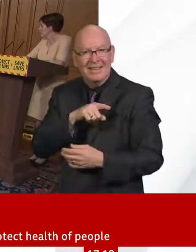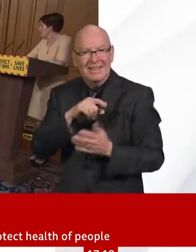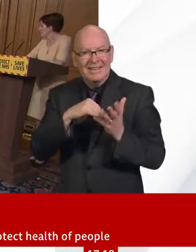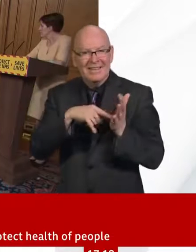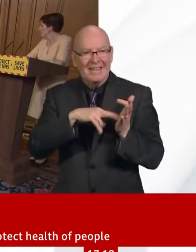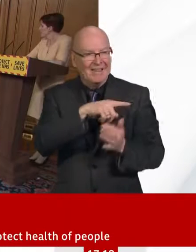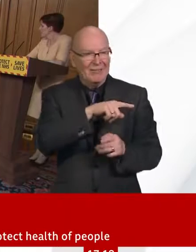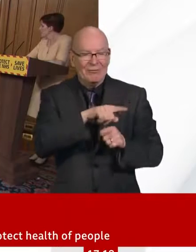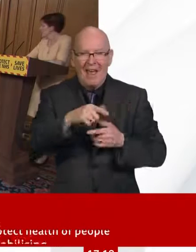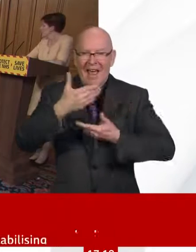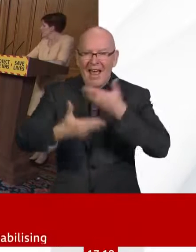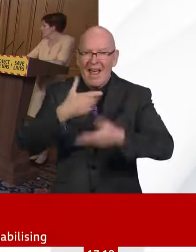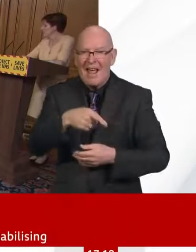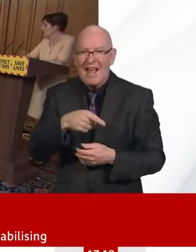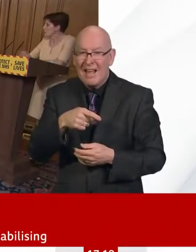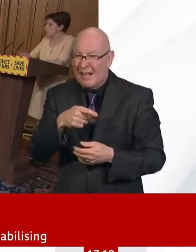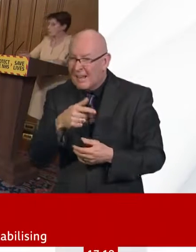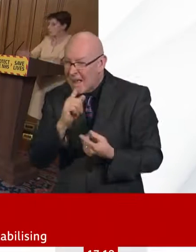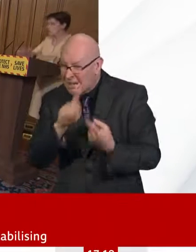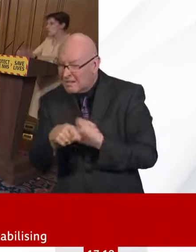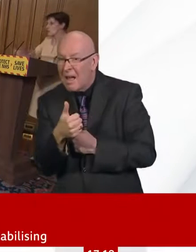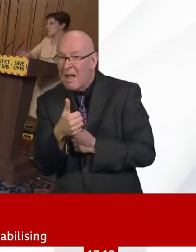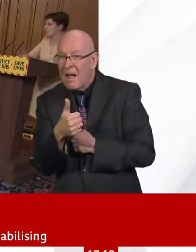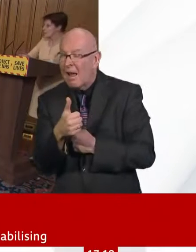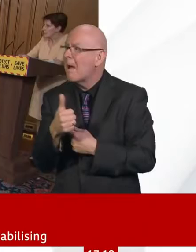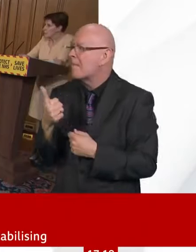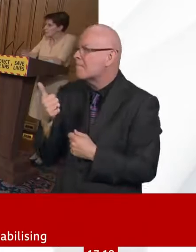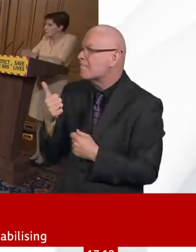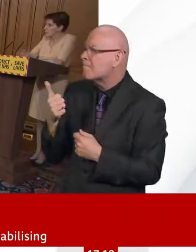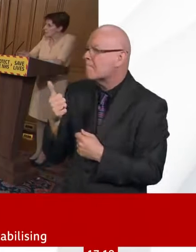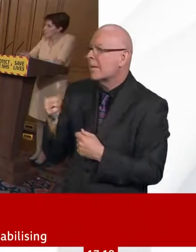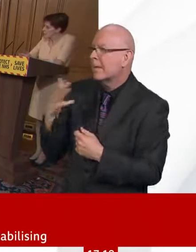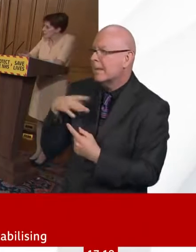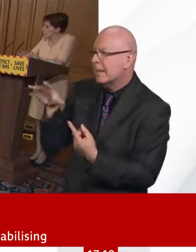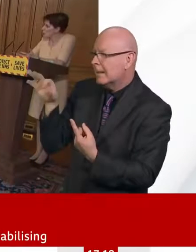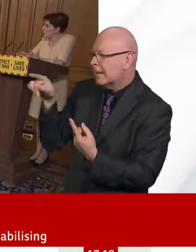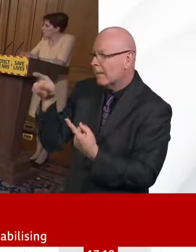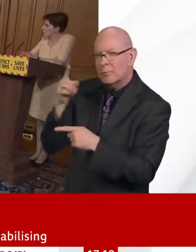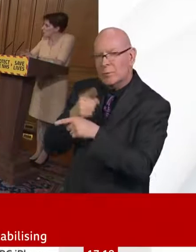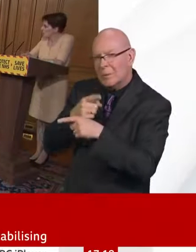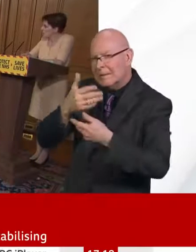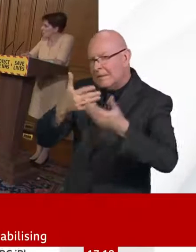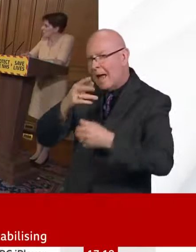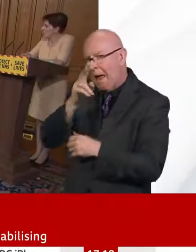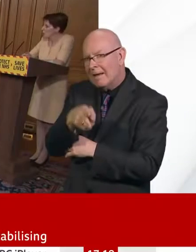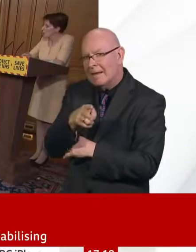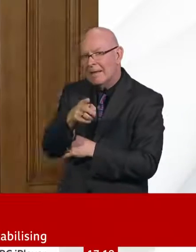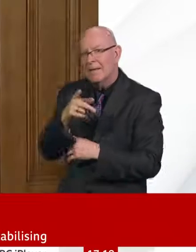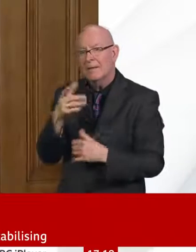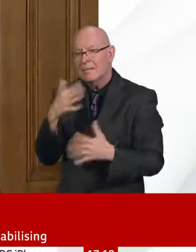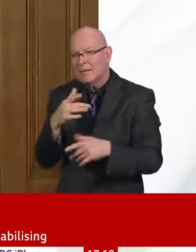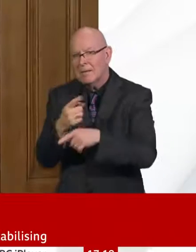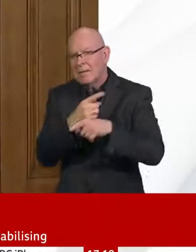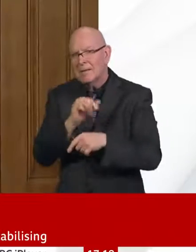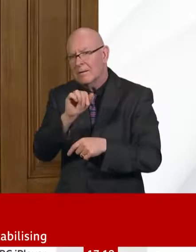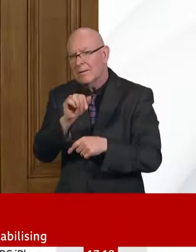the UK on that slide? Happy to discuss that. So indeed, different countries report in different ways. And one